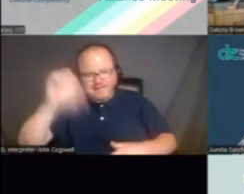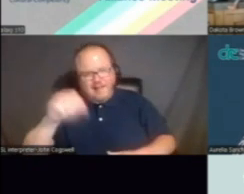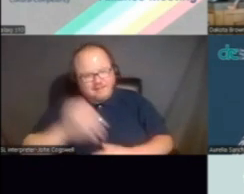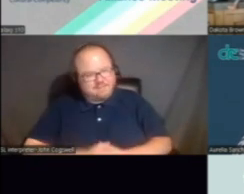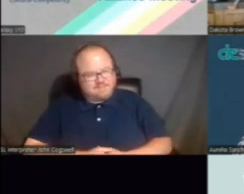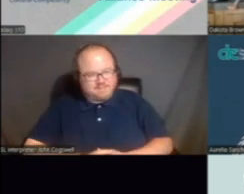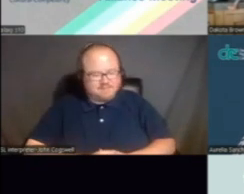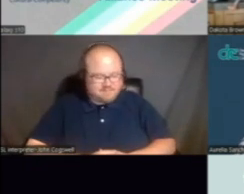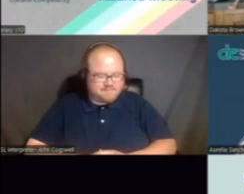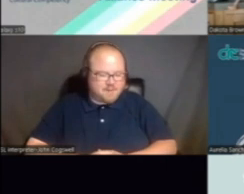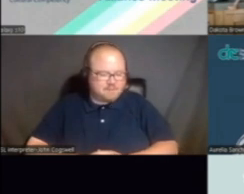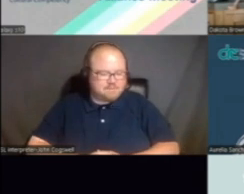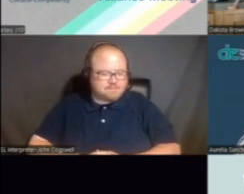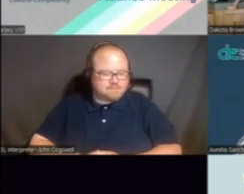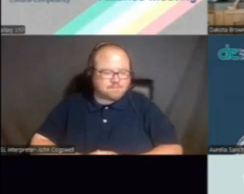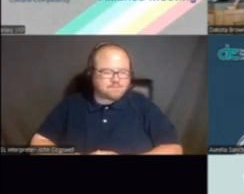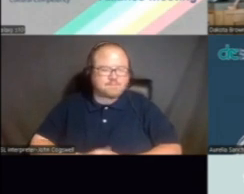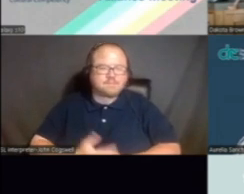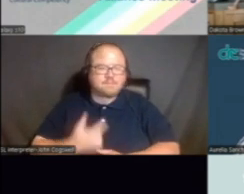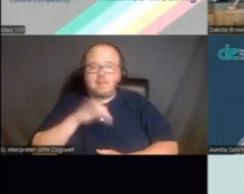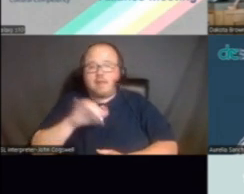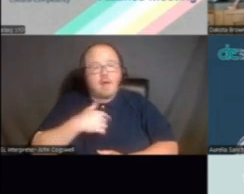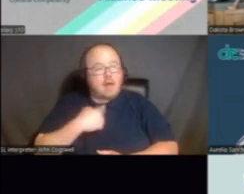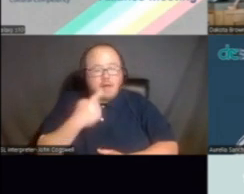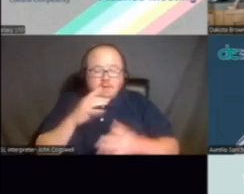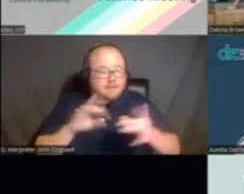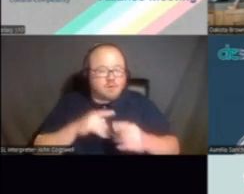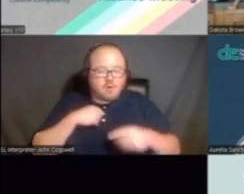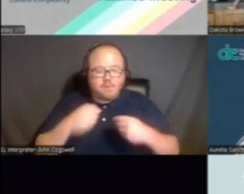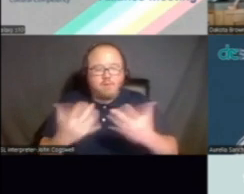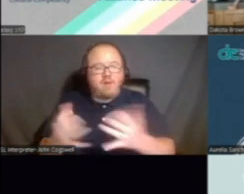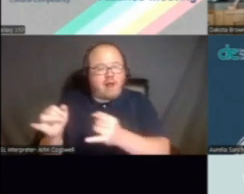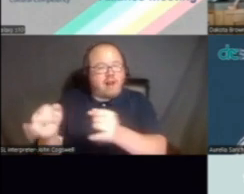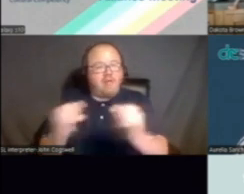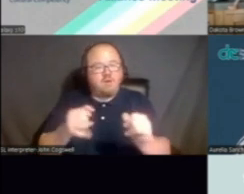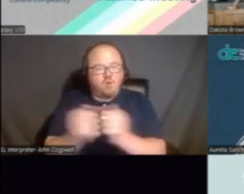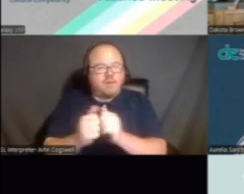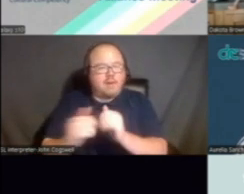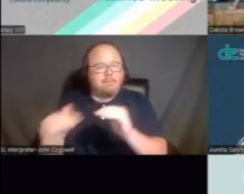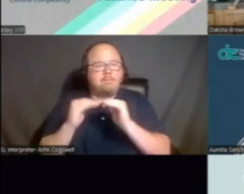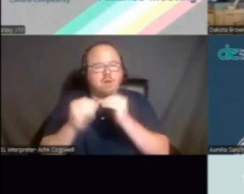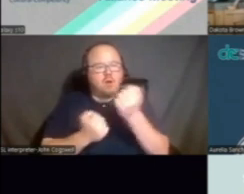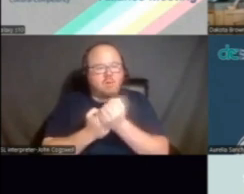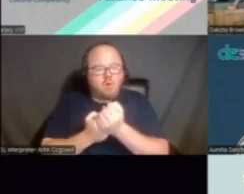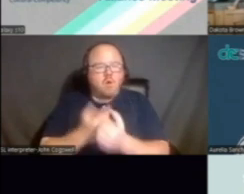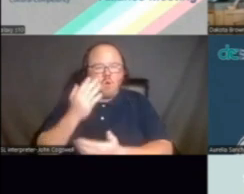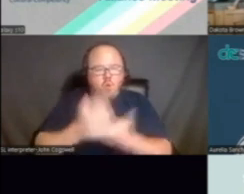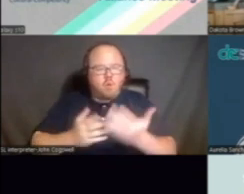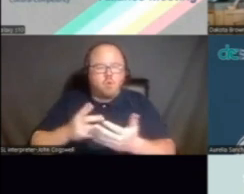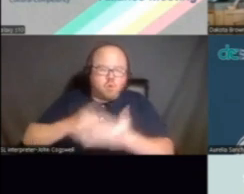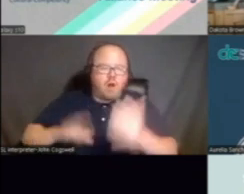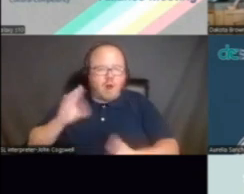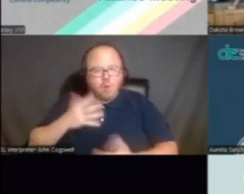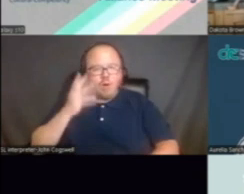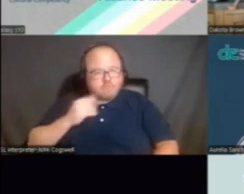Most definitely. But like I said, we provide individuals who need peer support and a chance to share experiences and help another,